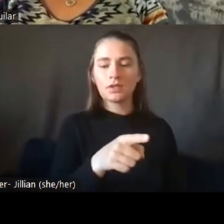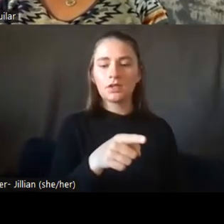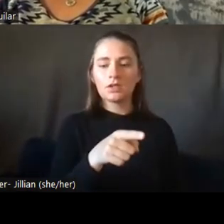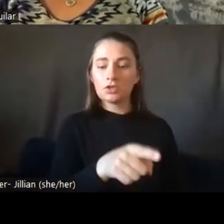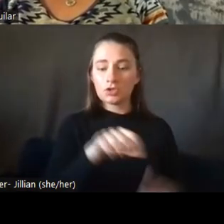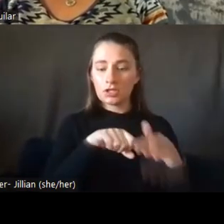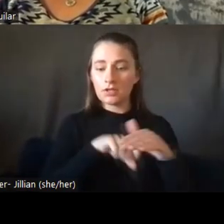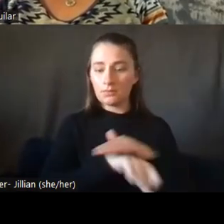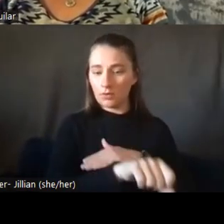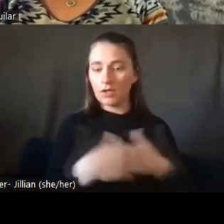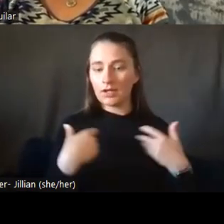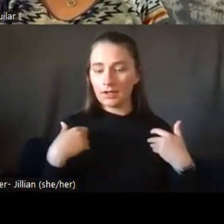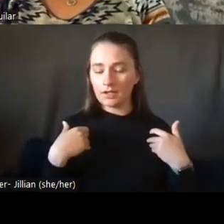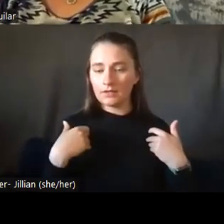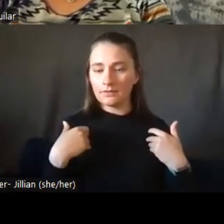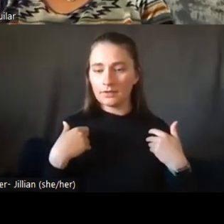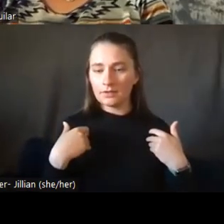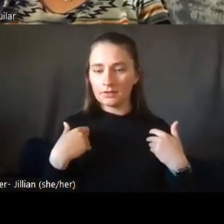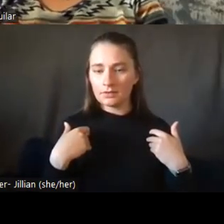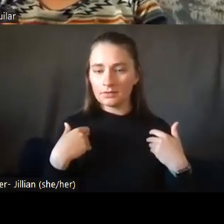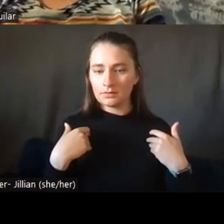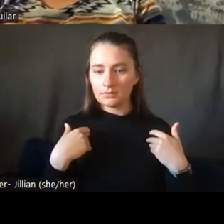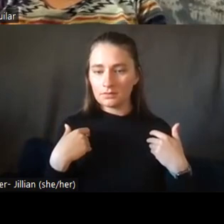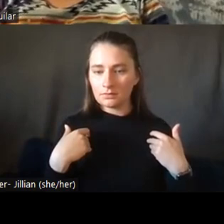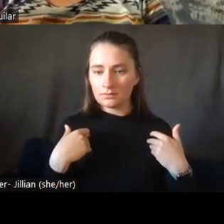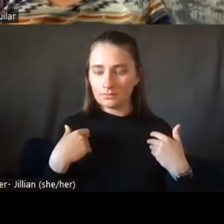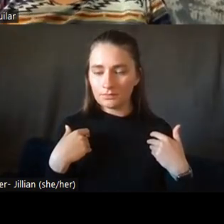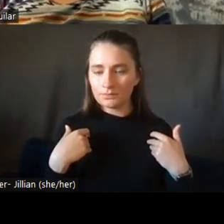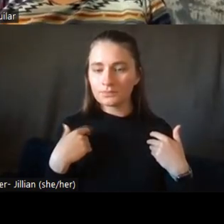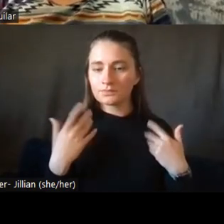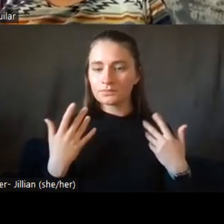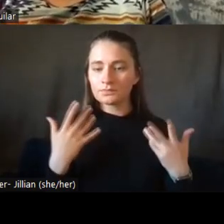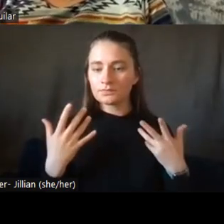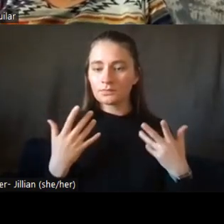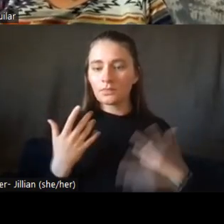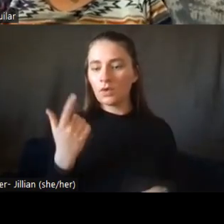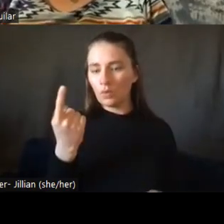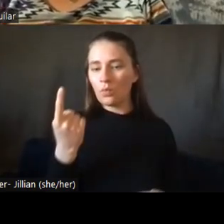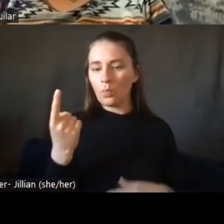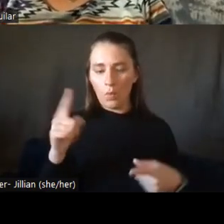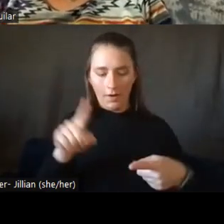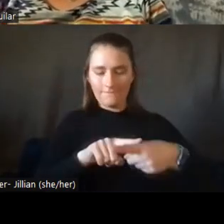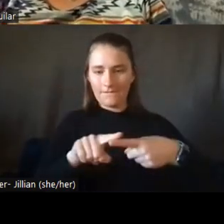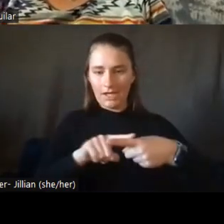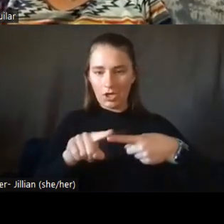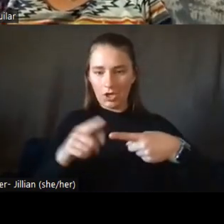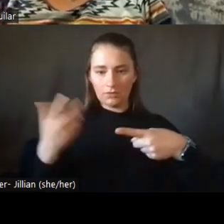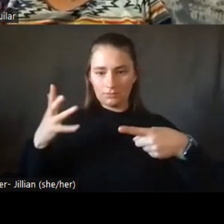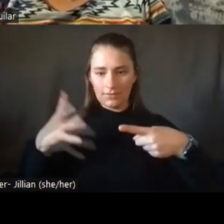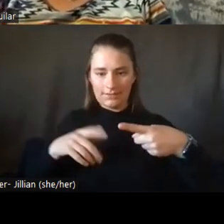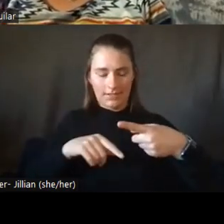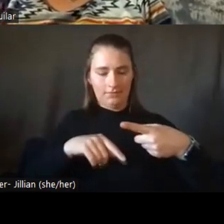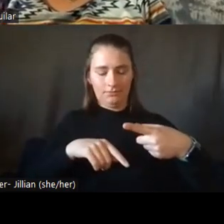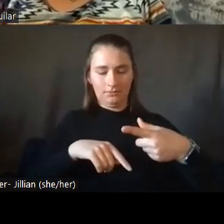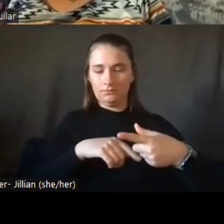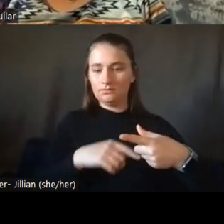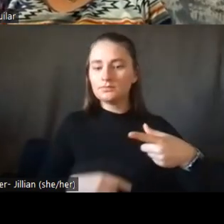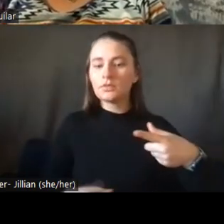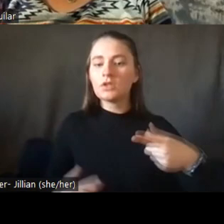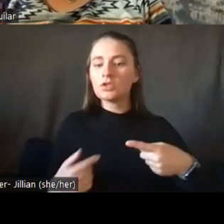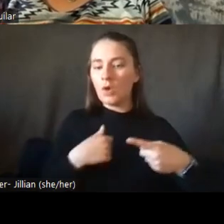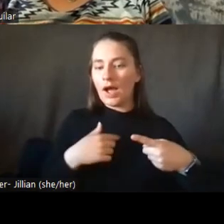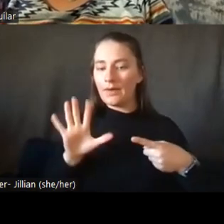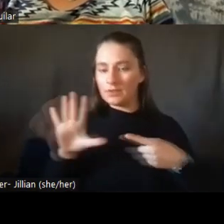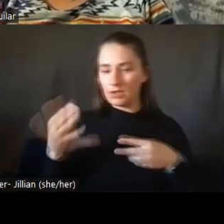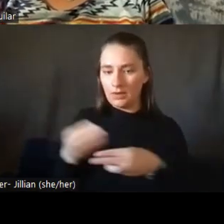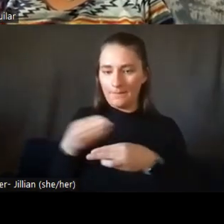was born with one finger. And so I was like her math tutor. She